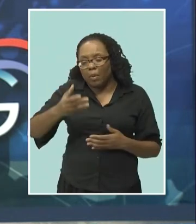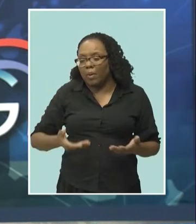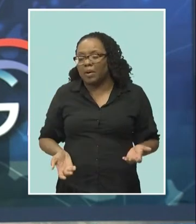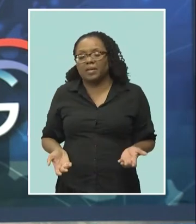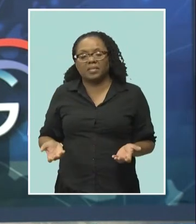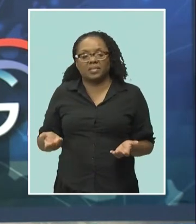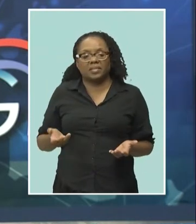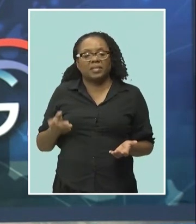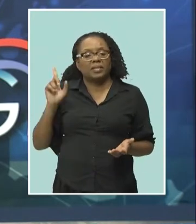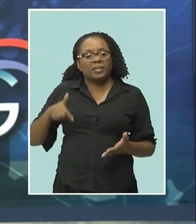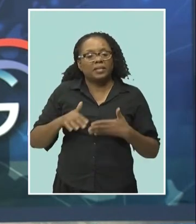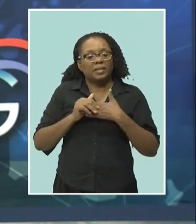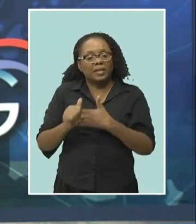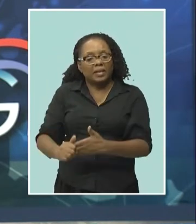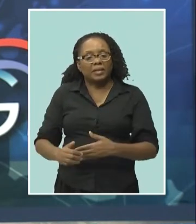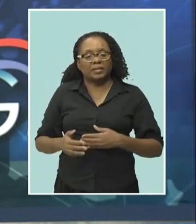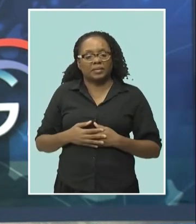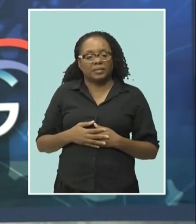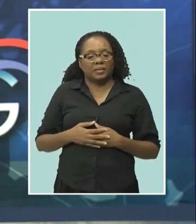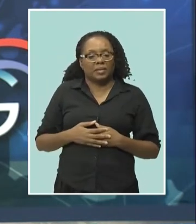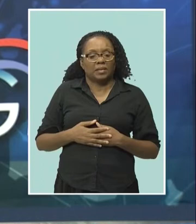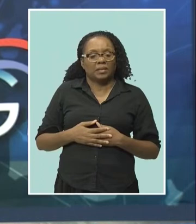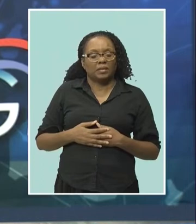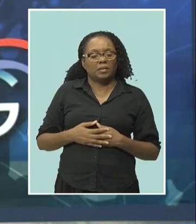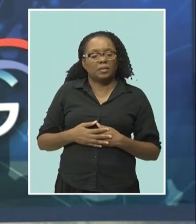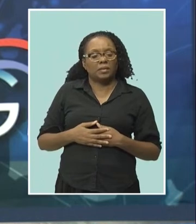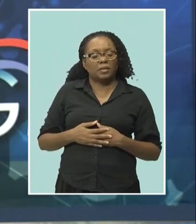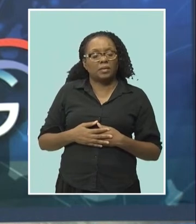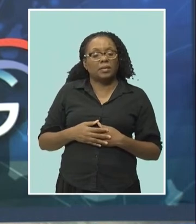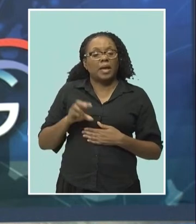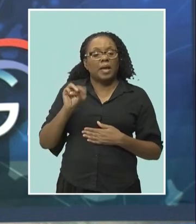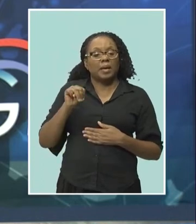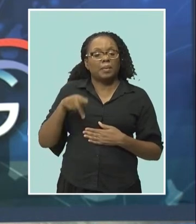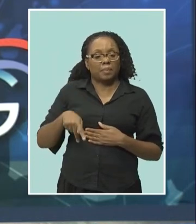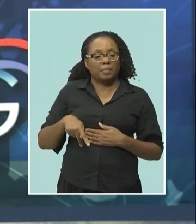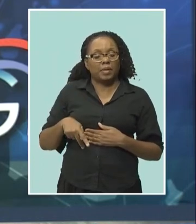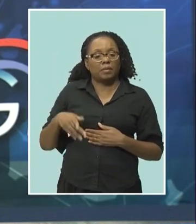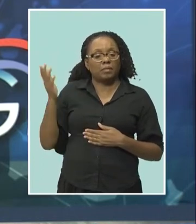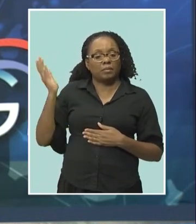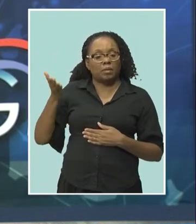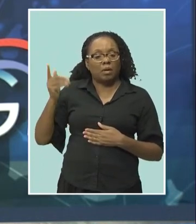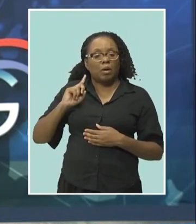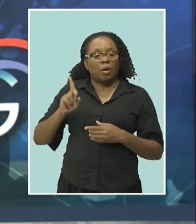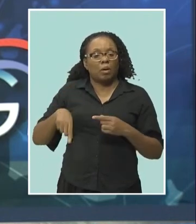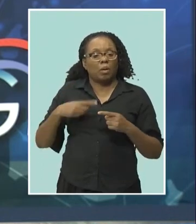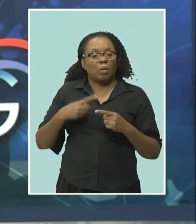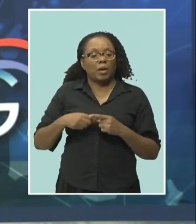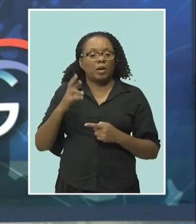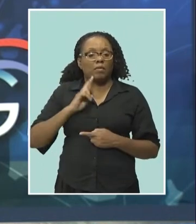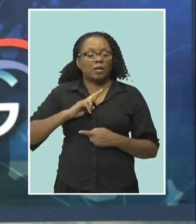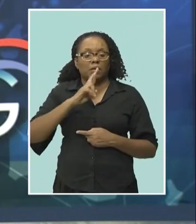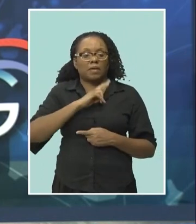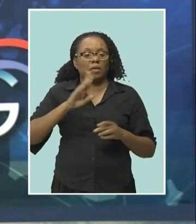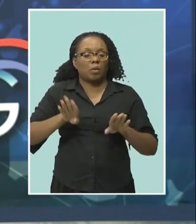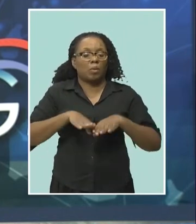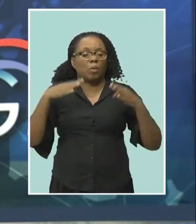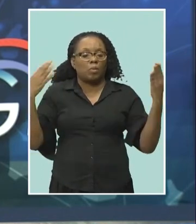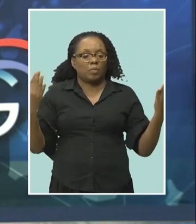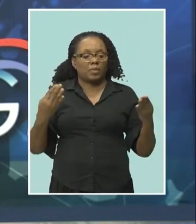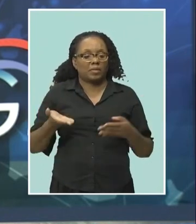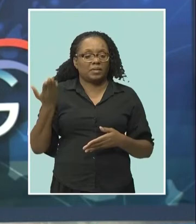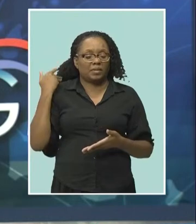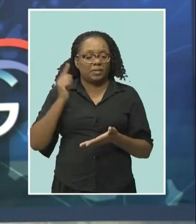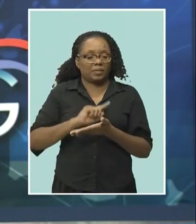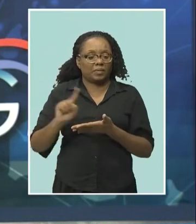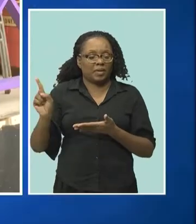developers need the guidance. The St. Thomas MP's comments came during the reopening of Celestine's restaurant in St. Thomas over the weekend.